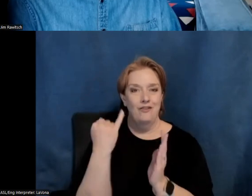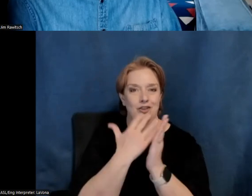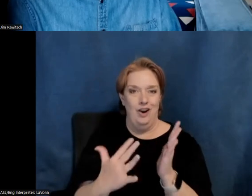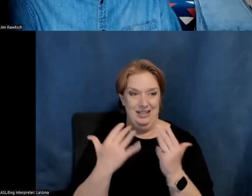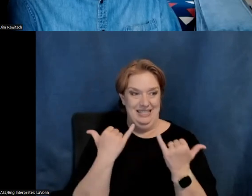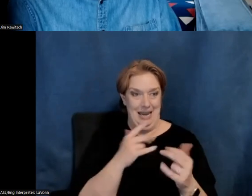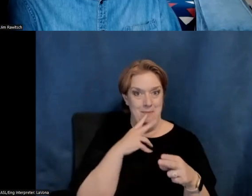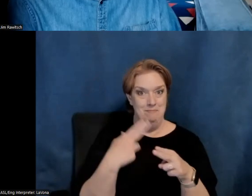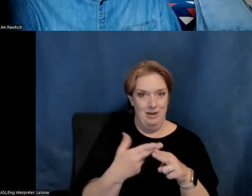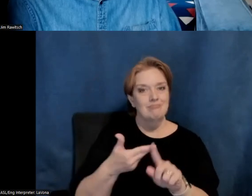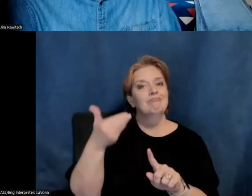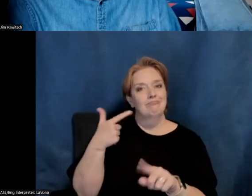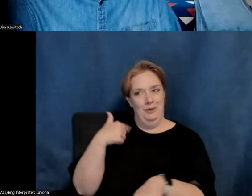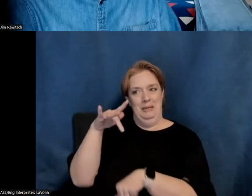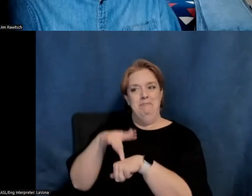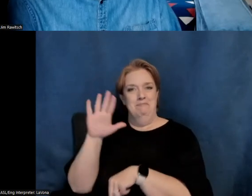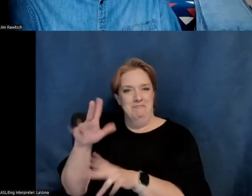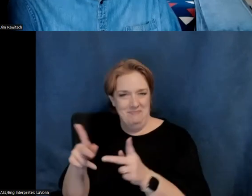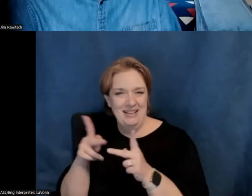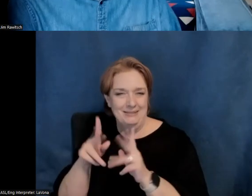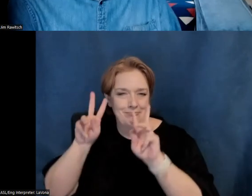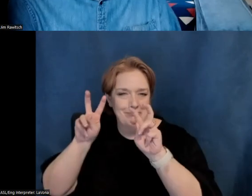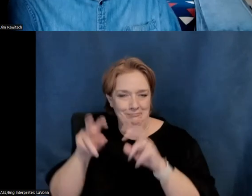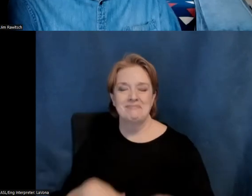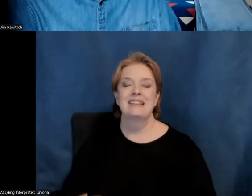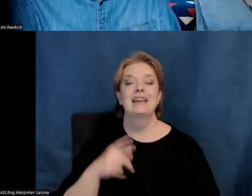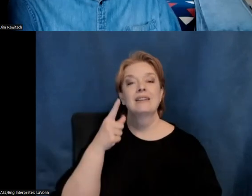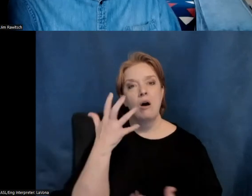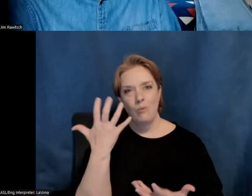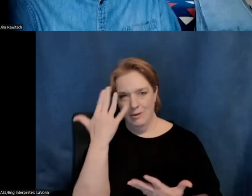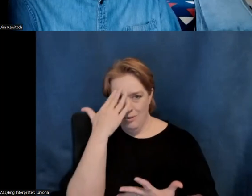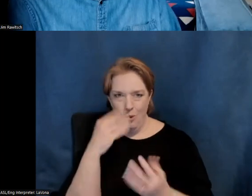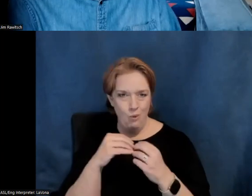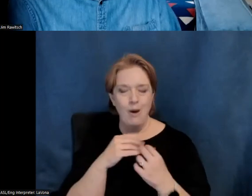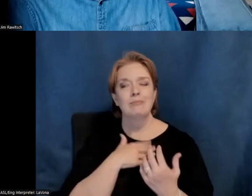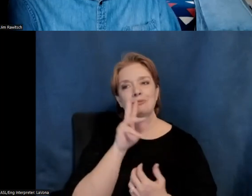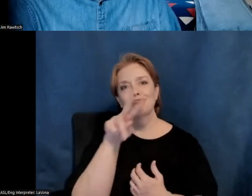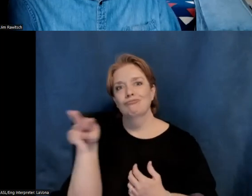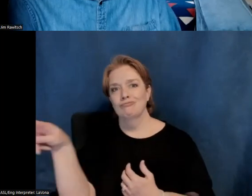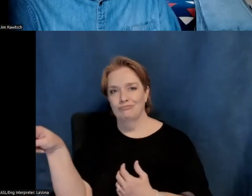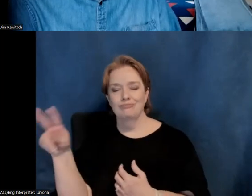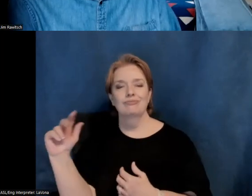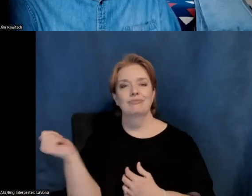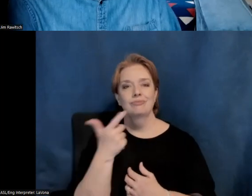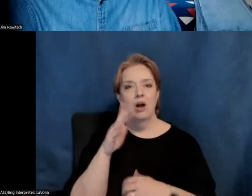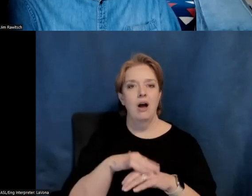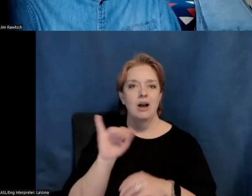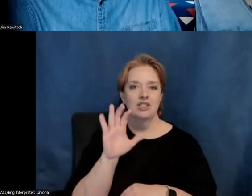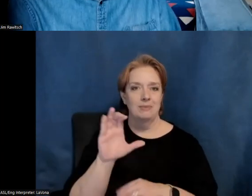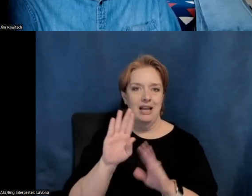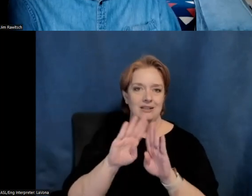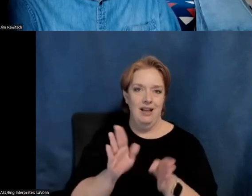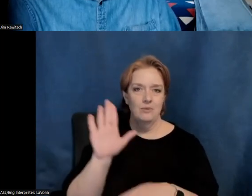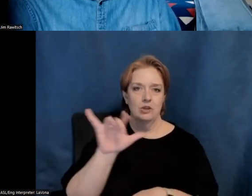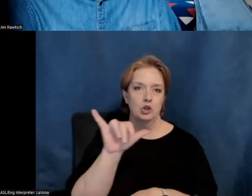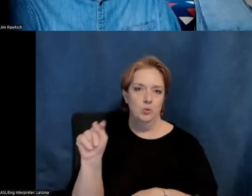were past road trip, uh, stops. So if you were curious, please check out those videos, uh, which are on the James Castle House YouTube